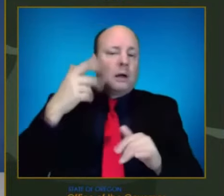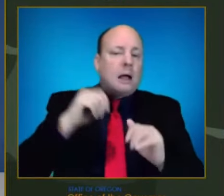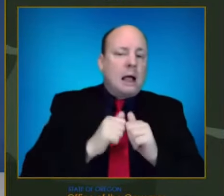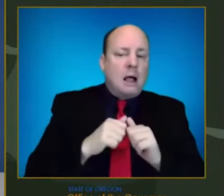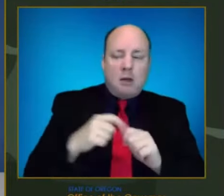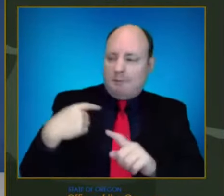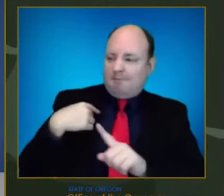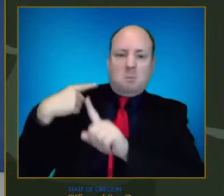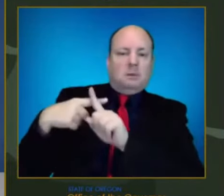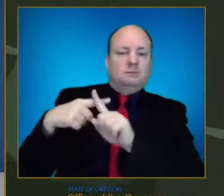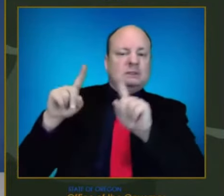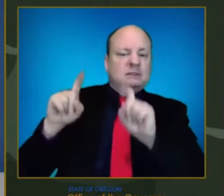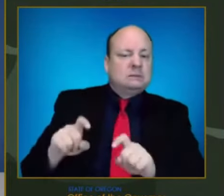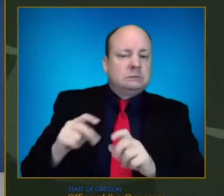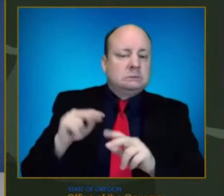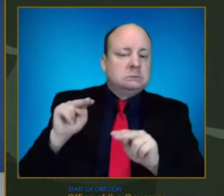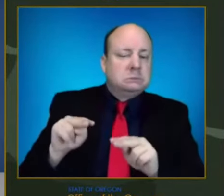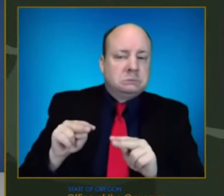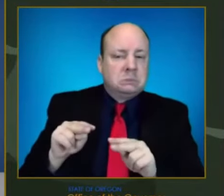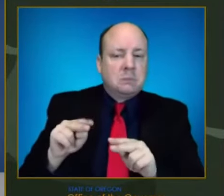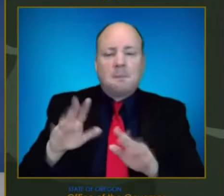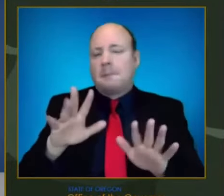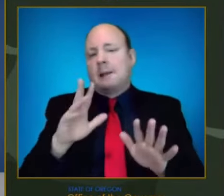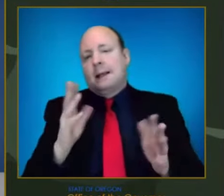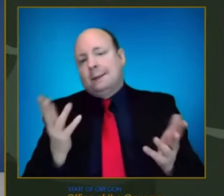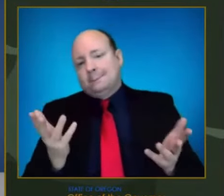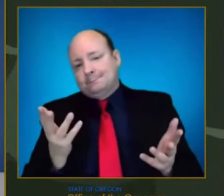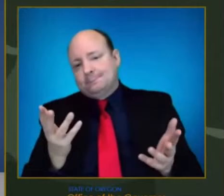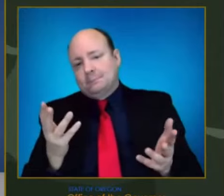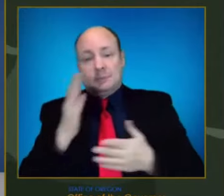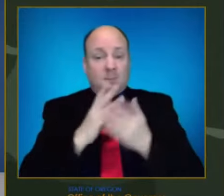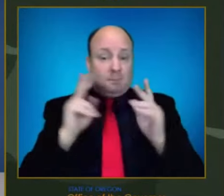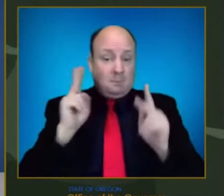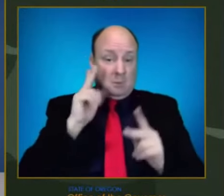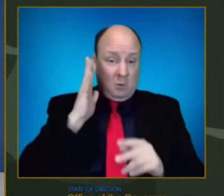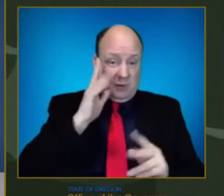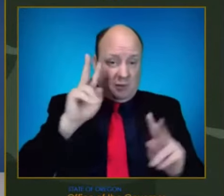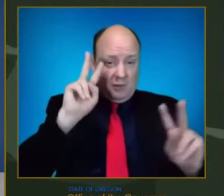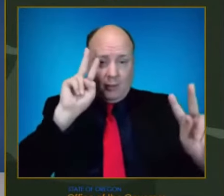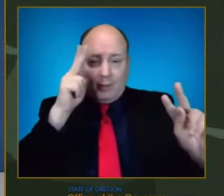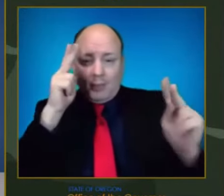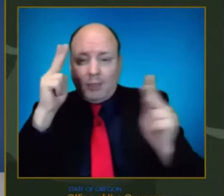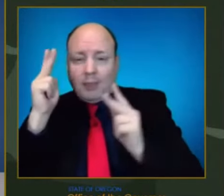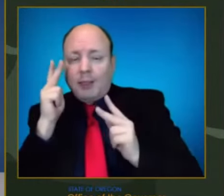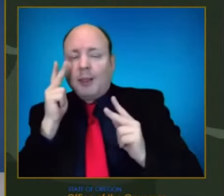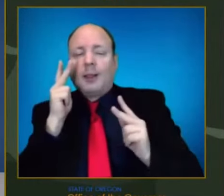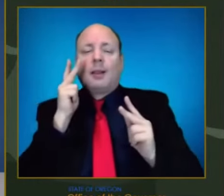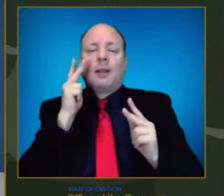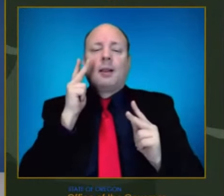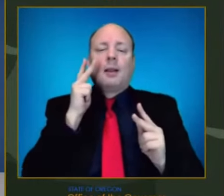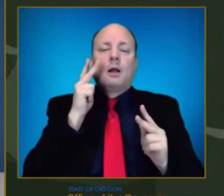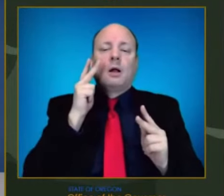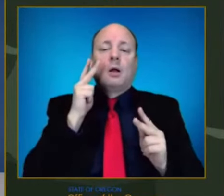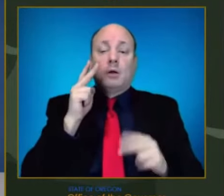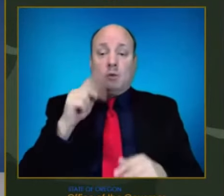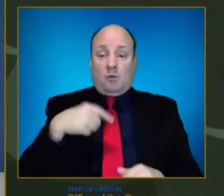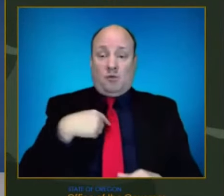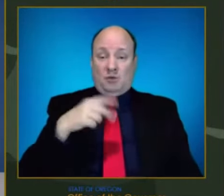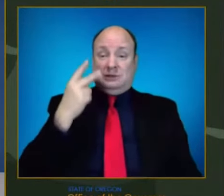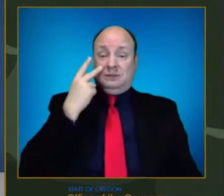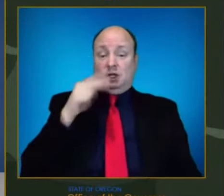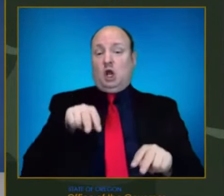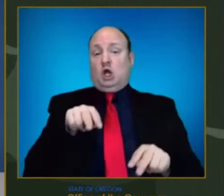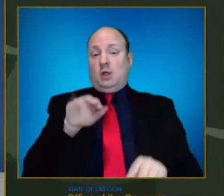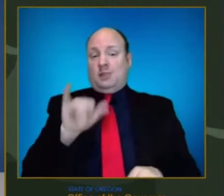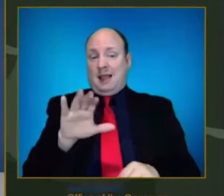I think the question kind of gets close to something that's a common misconception out there that we've only ever looked at case numbers and that that's the thing that's